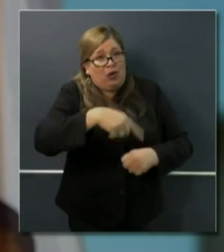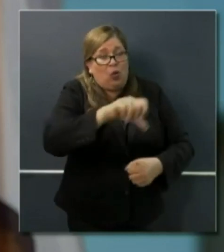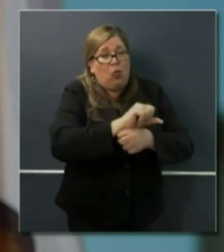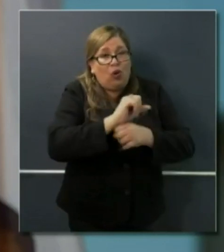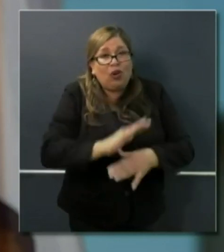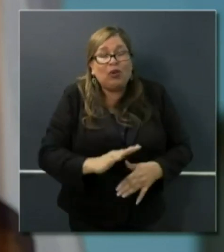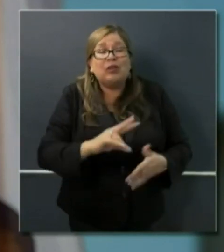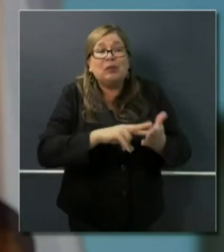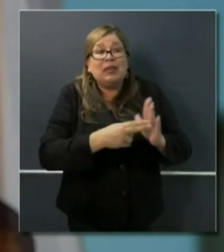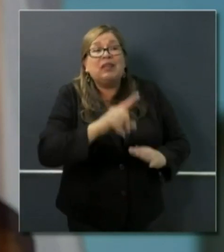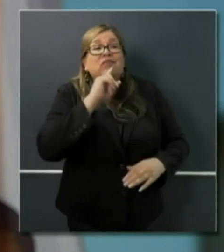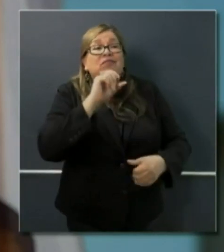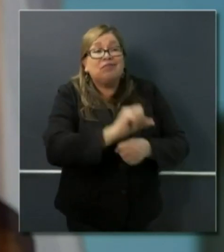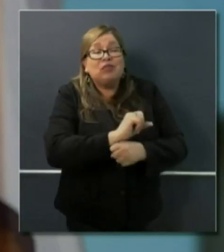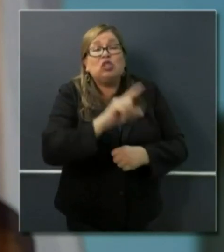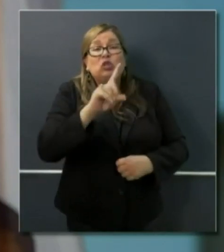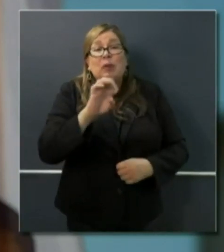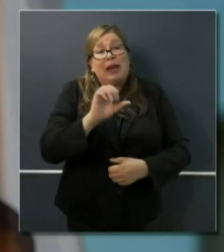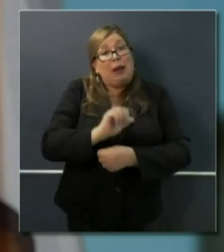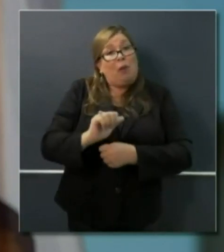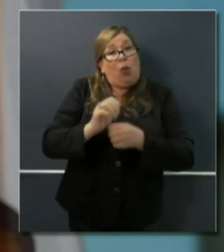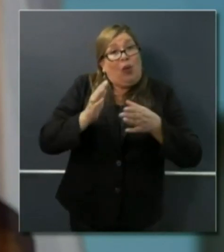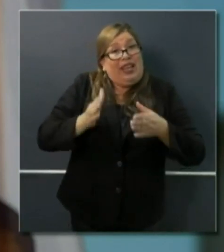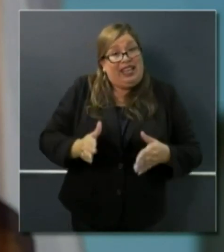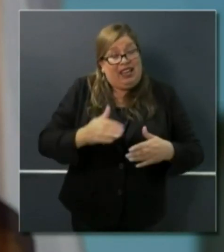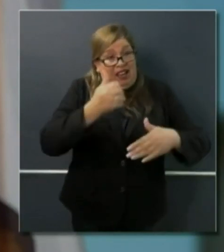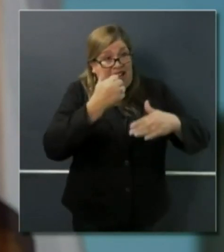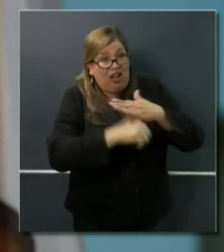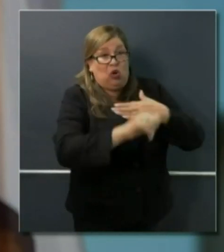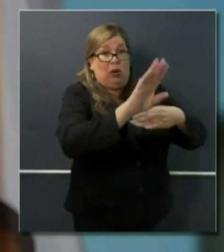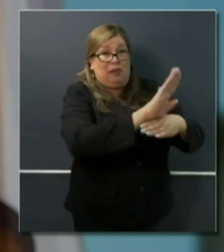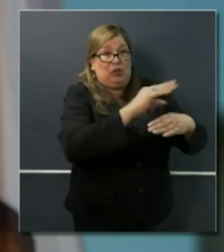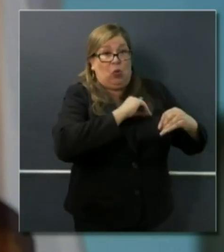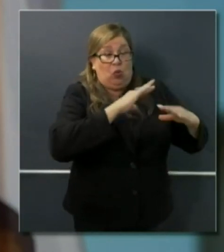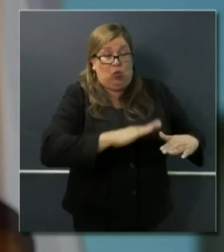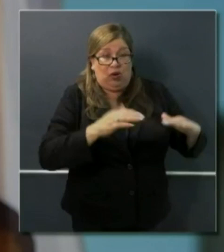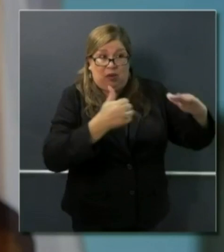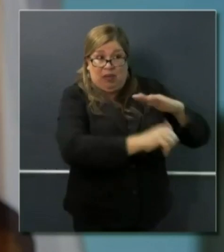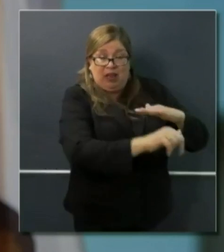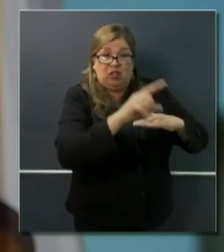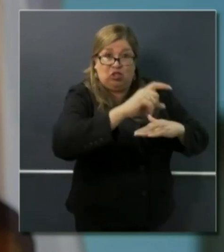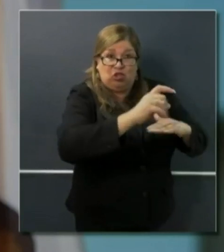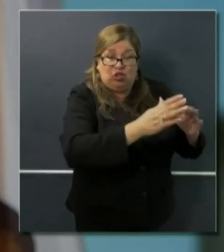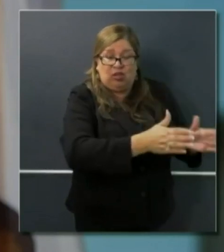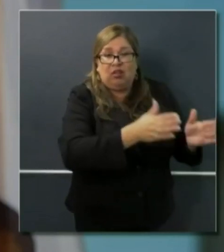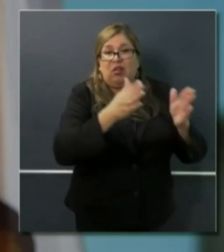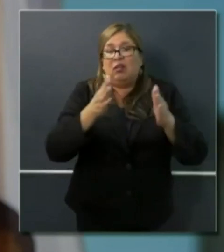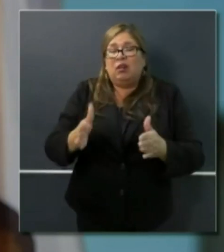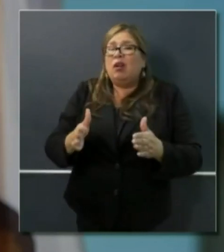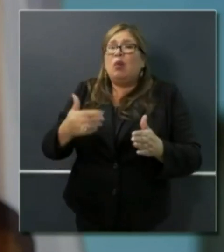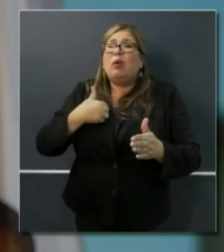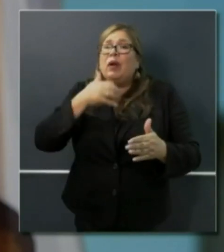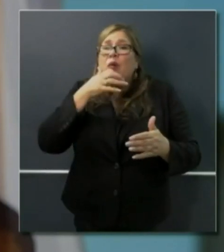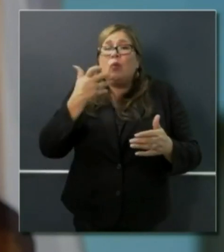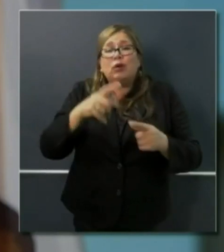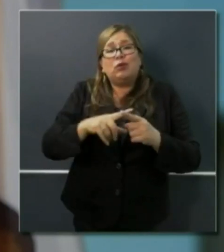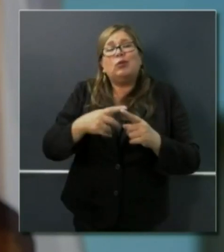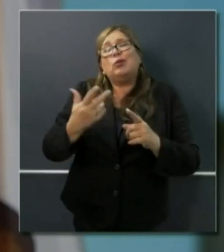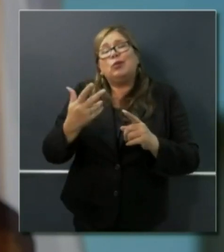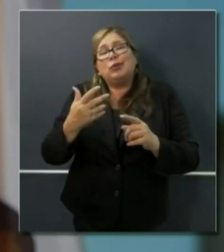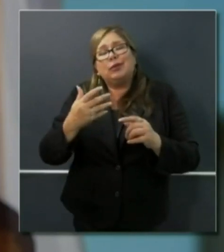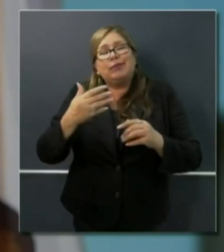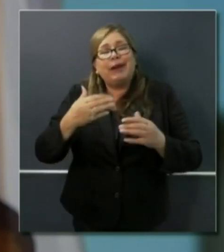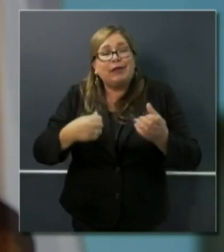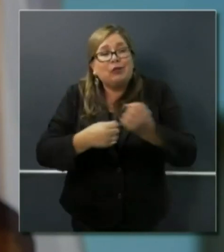a way of protecting those in platform economy, the gig economy, from not providing wage data to the state of